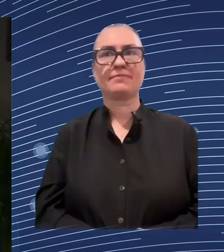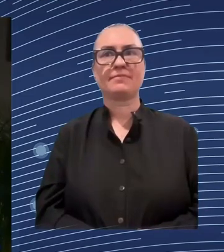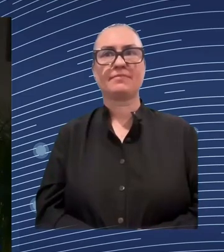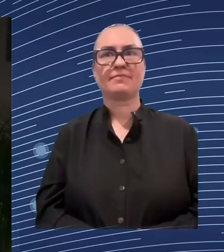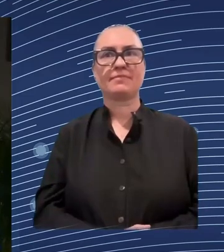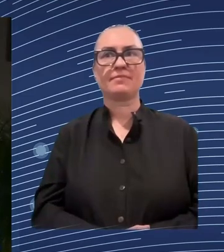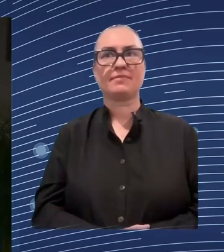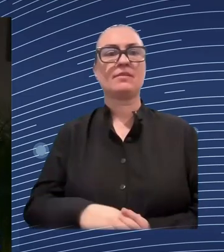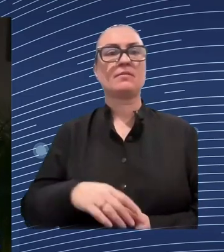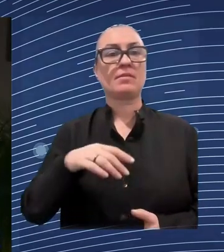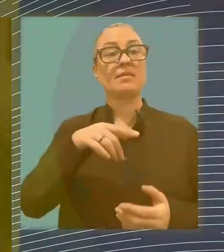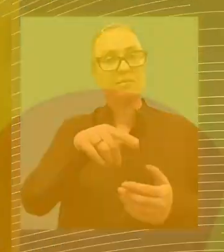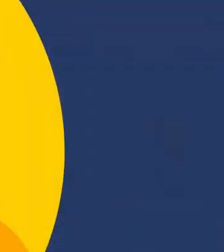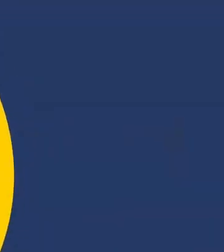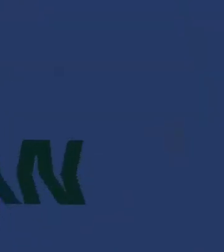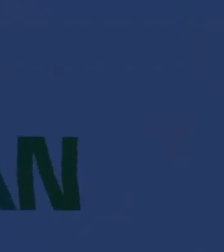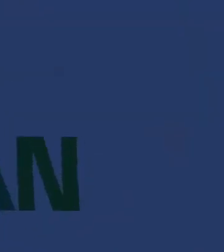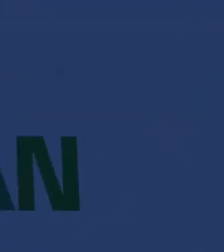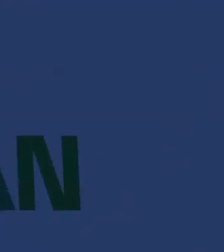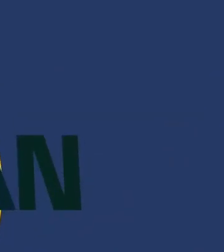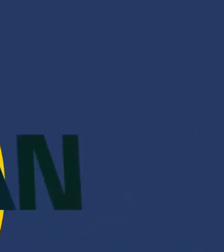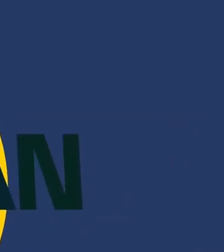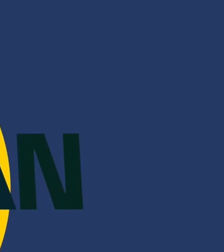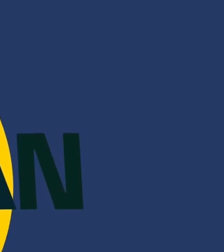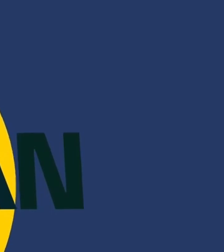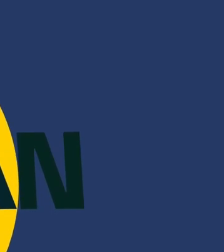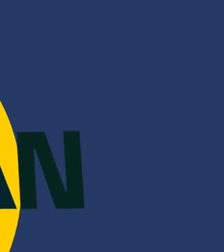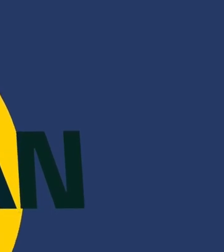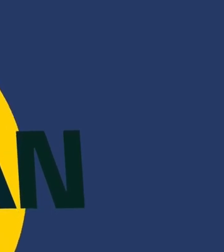Thank you. Thank you. Thank you.